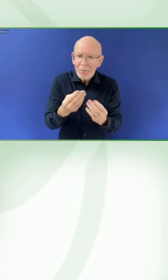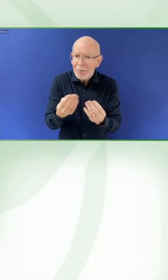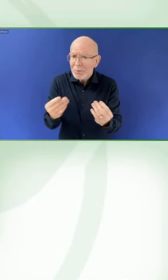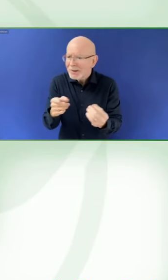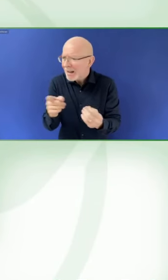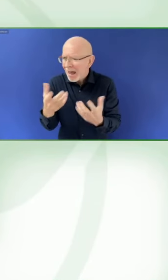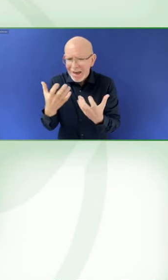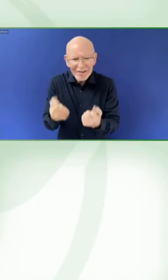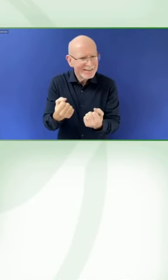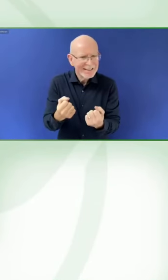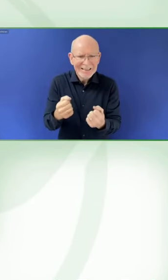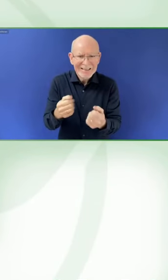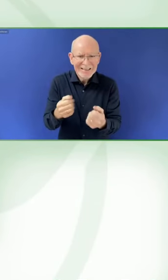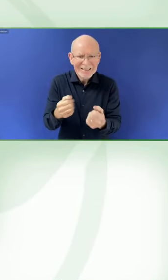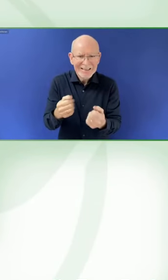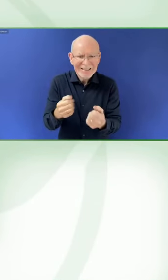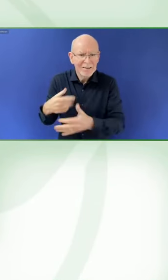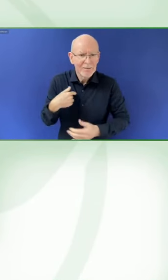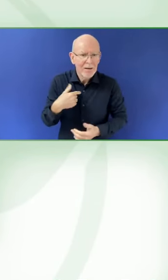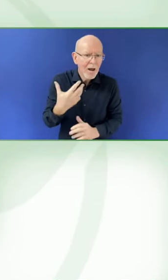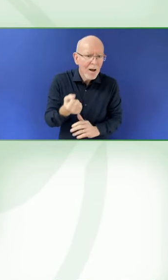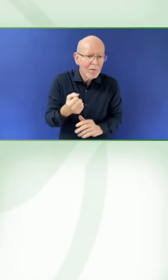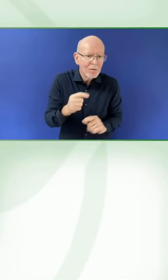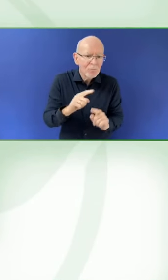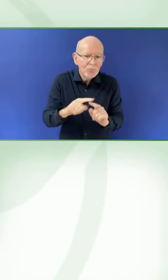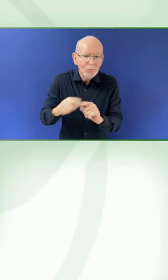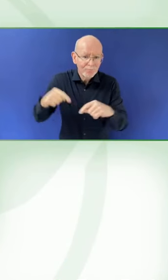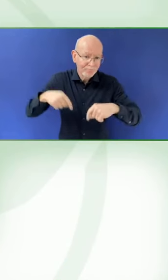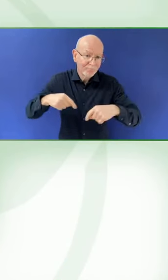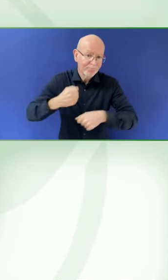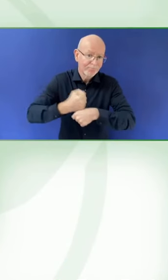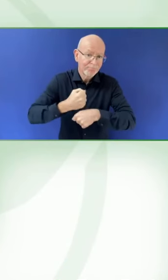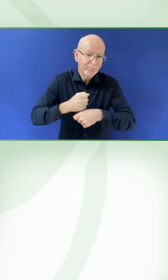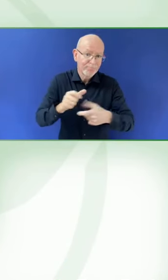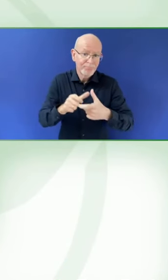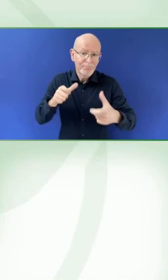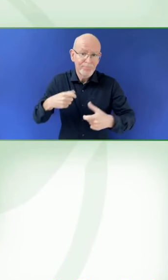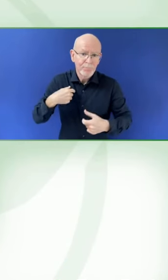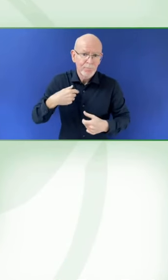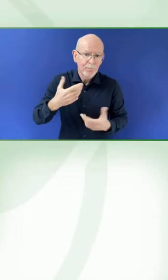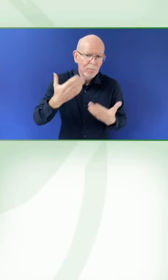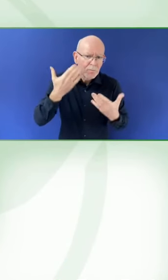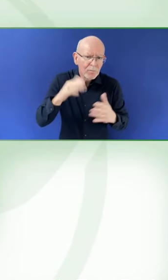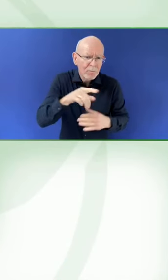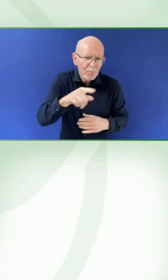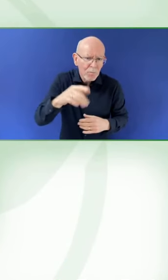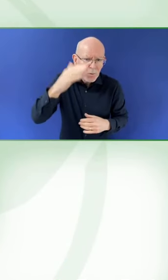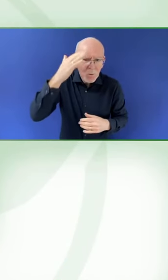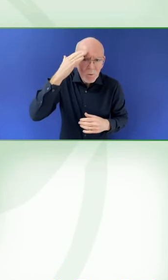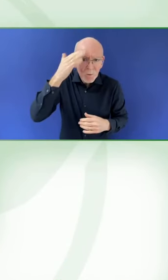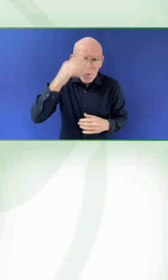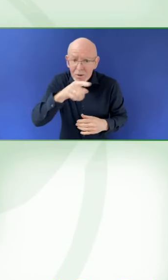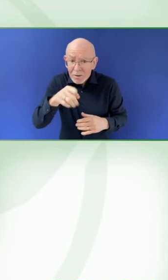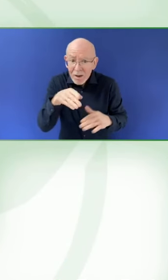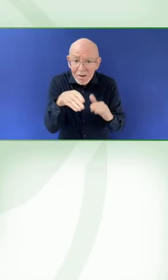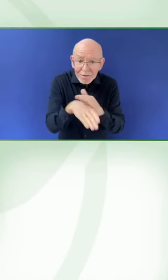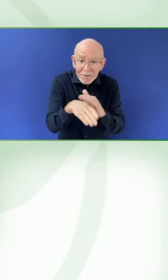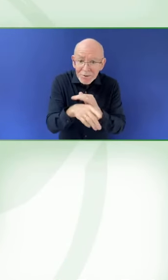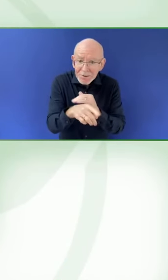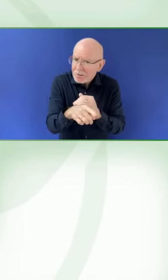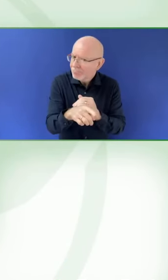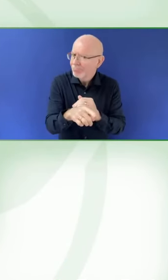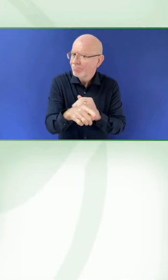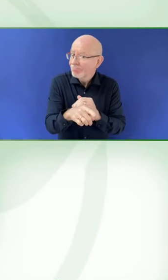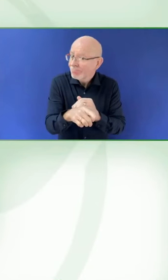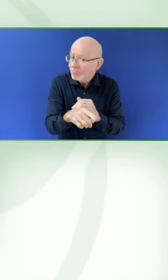the challenge of scaling accessibility. Accessibility, again, doesn't happen by accident, but also is only really